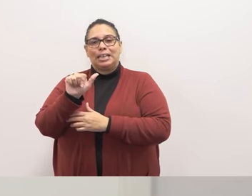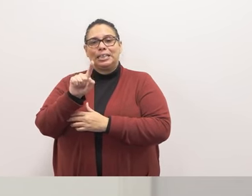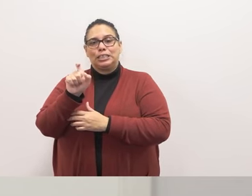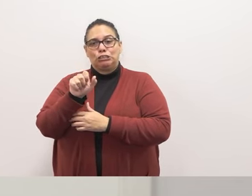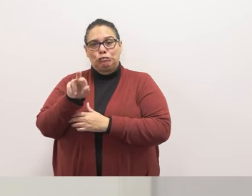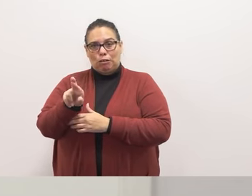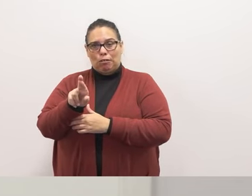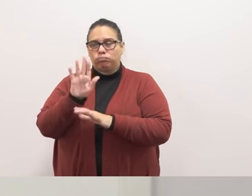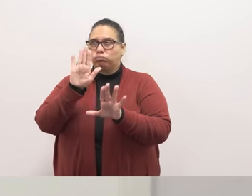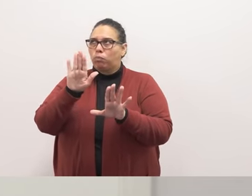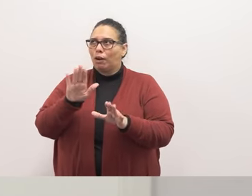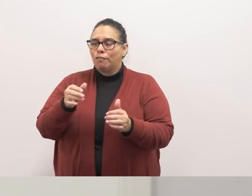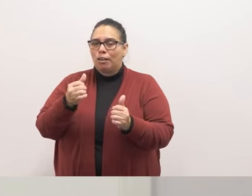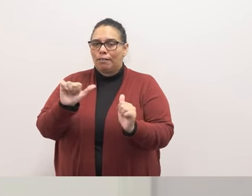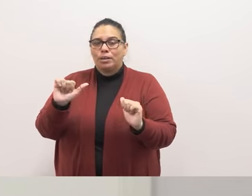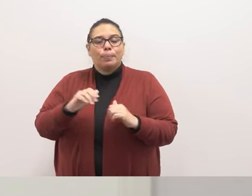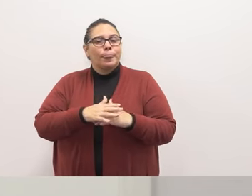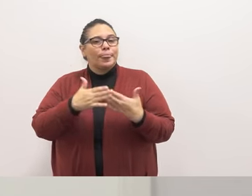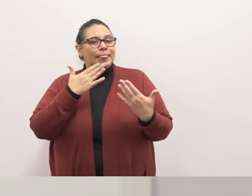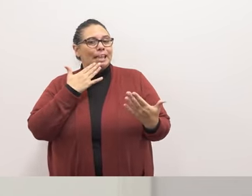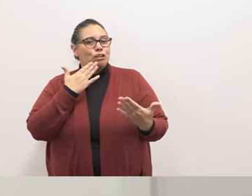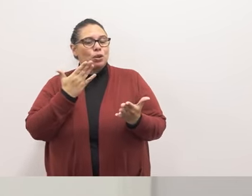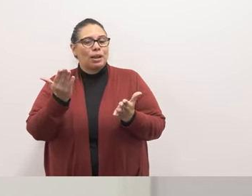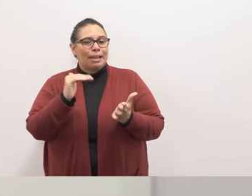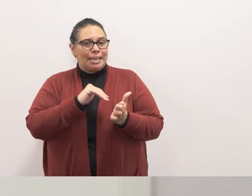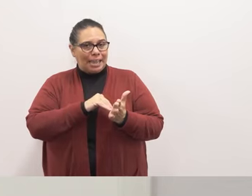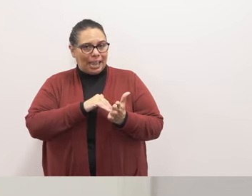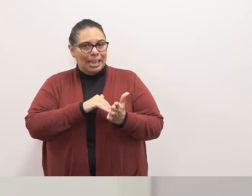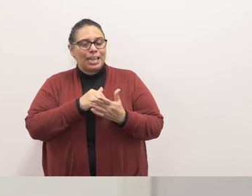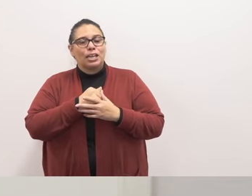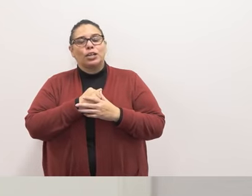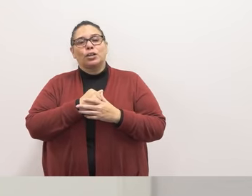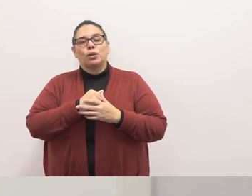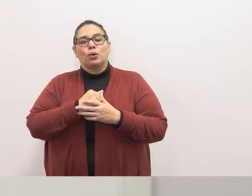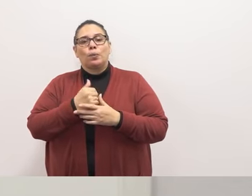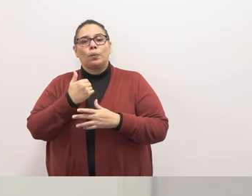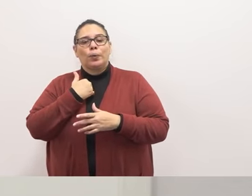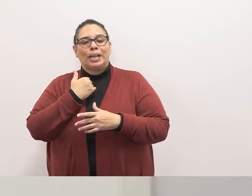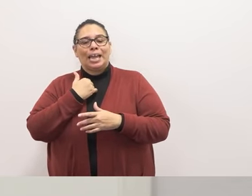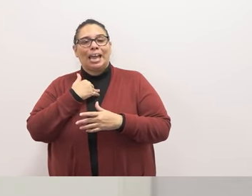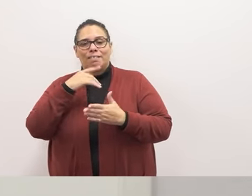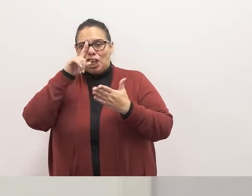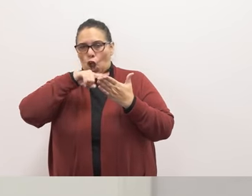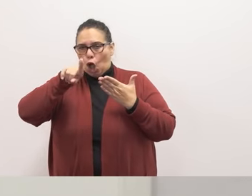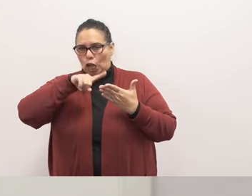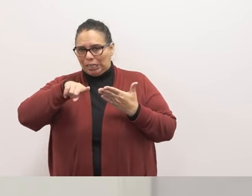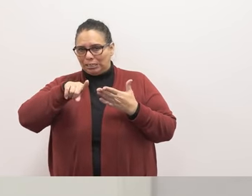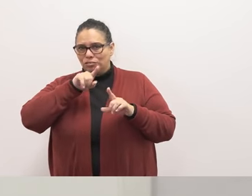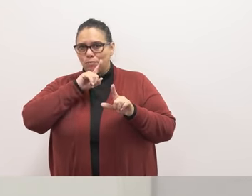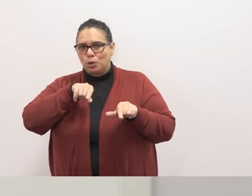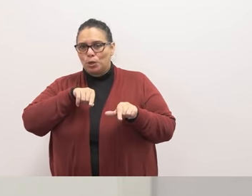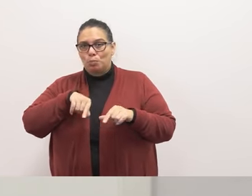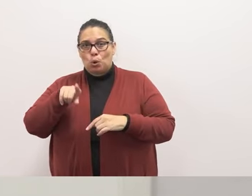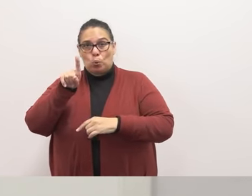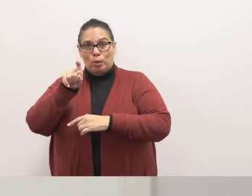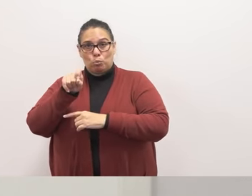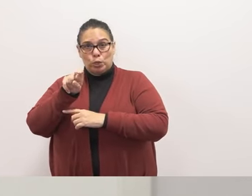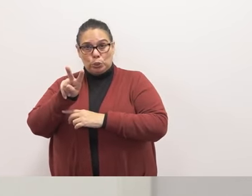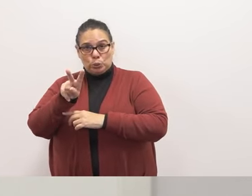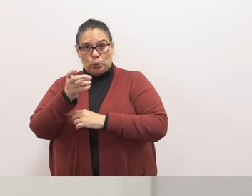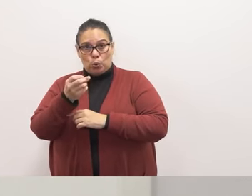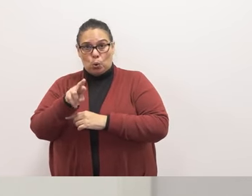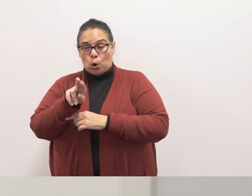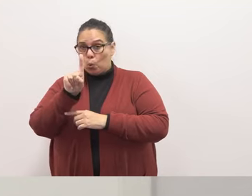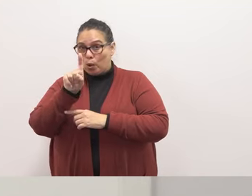thank you again i just want to make mention we had gemma's report about the audit but to have a 1.2 or 3